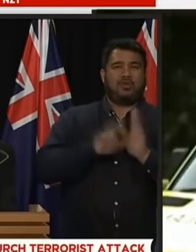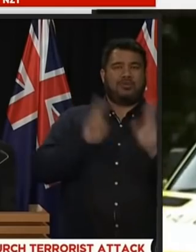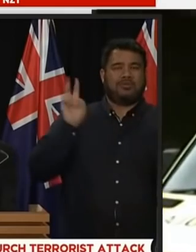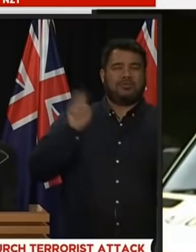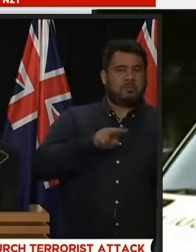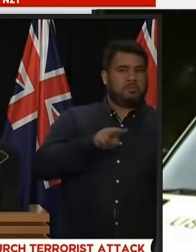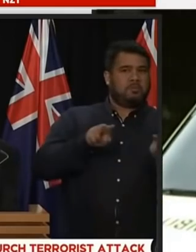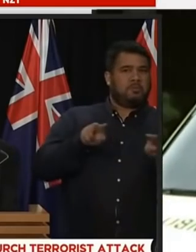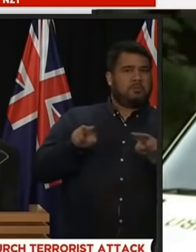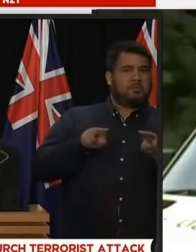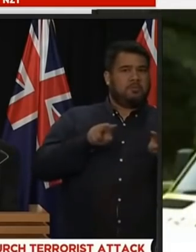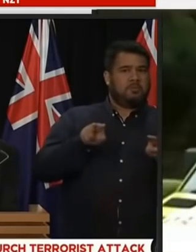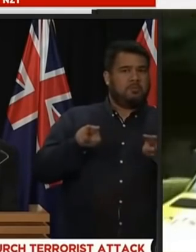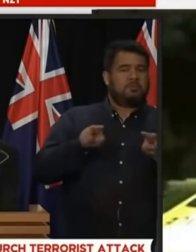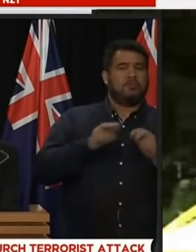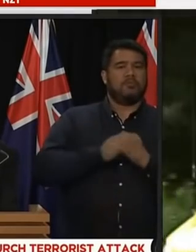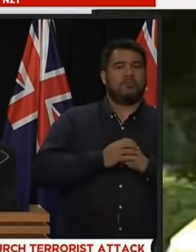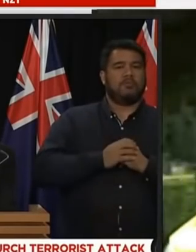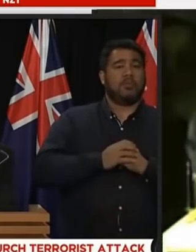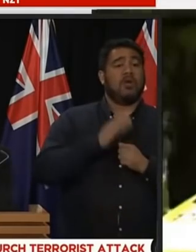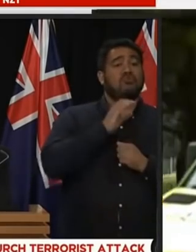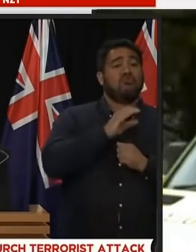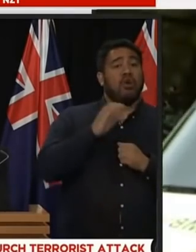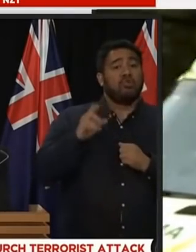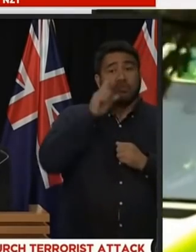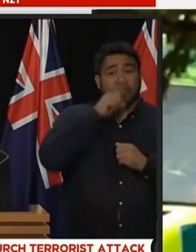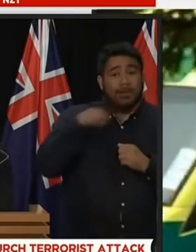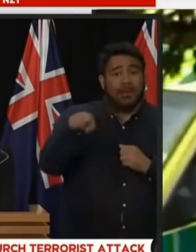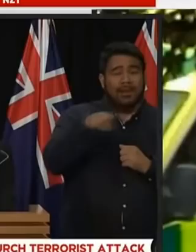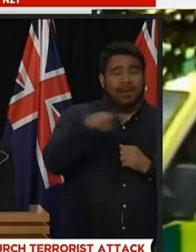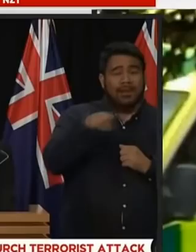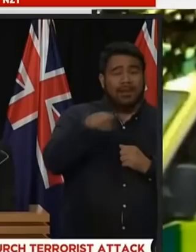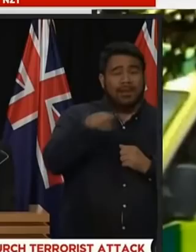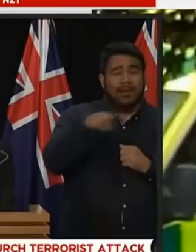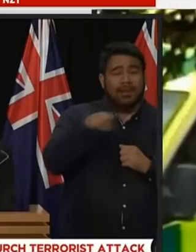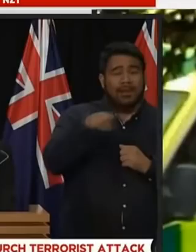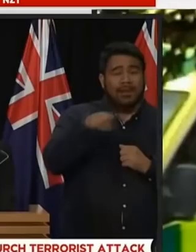residents are strongly urged to stay home if possible